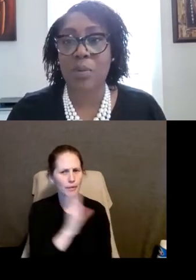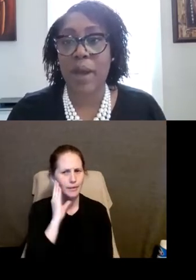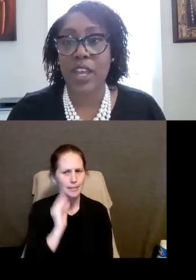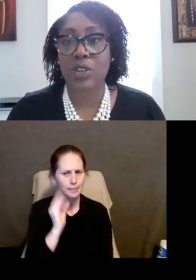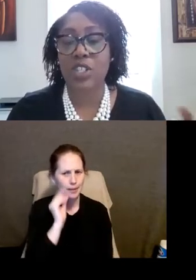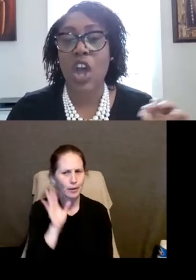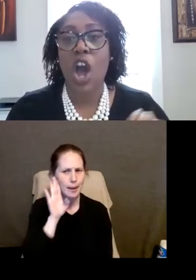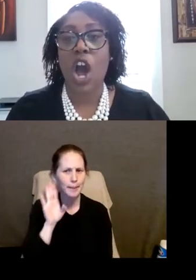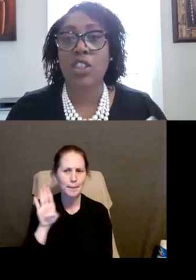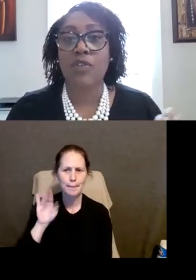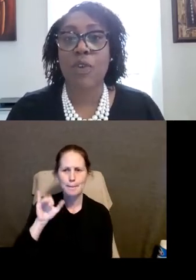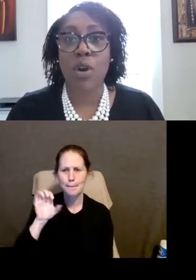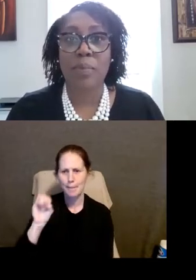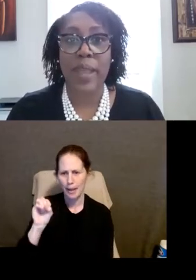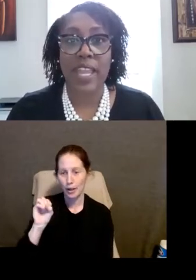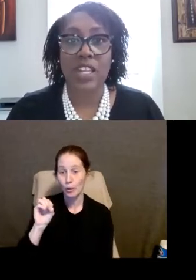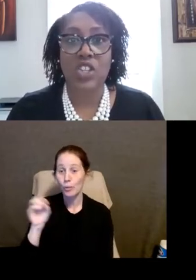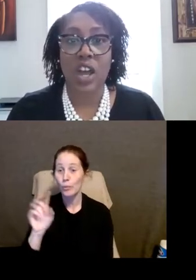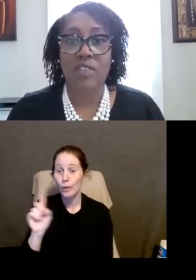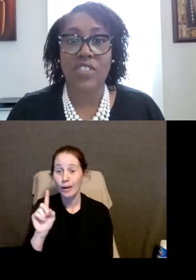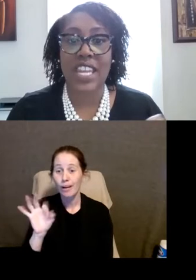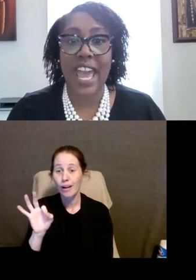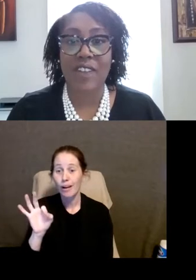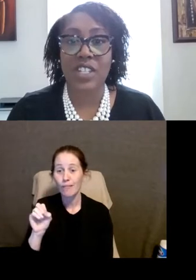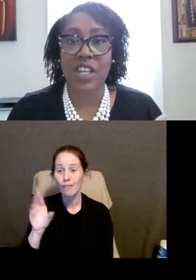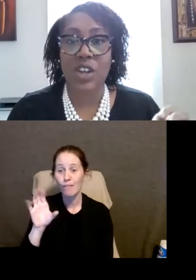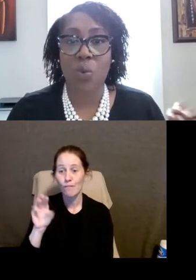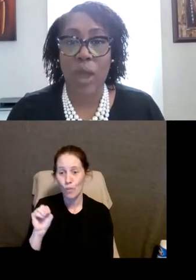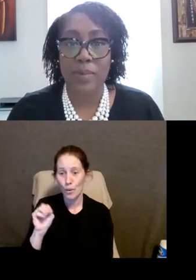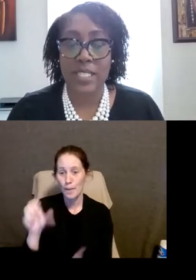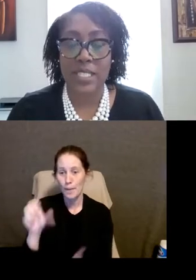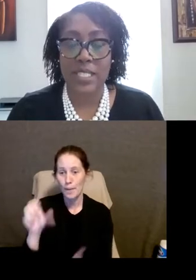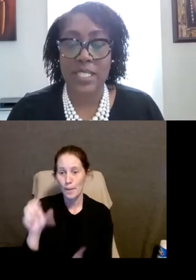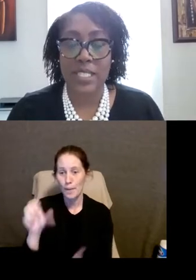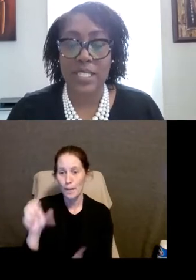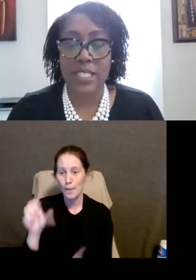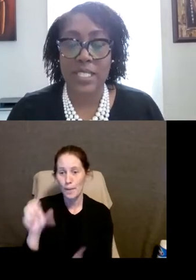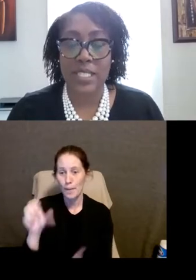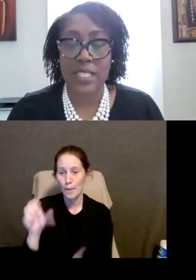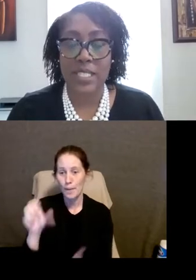well as their bios on the forum page of the NAFTA website.